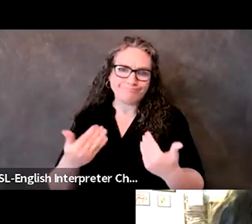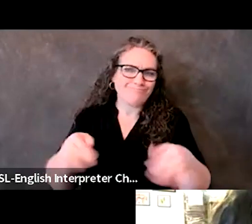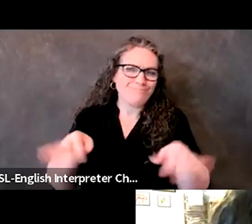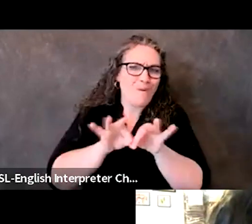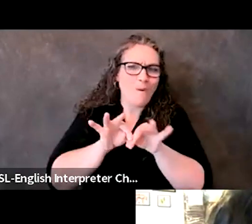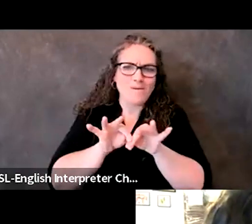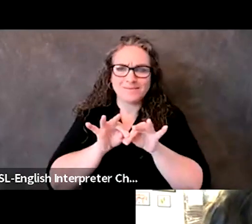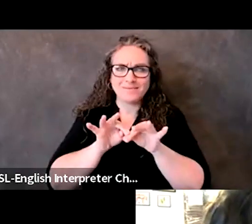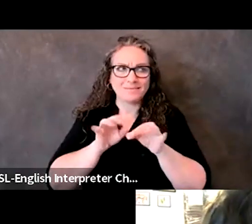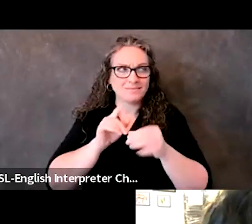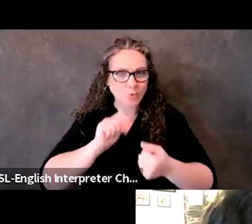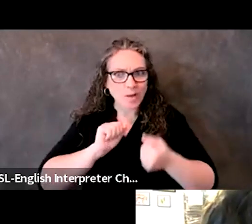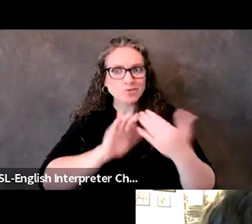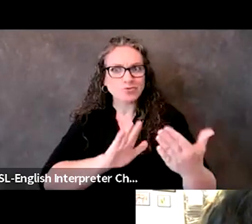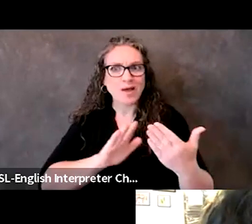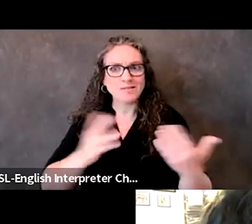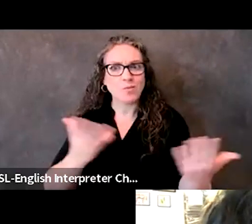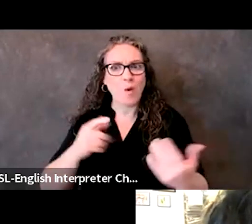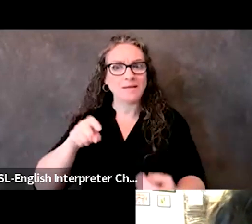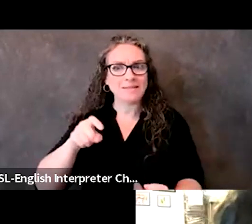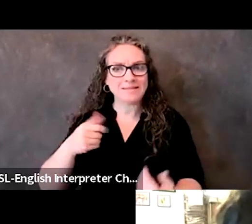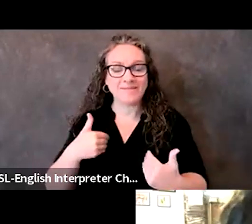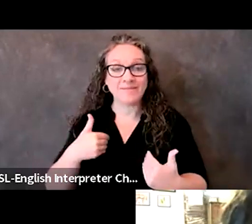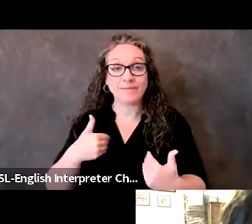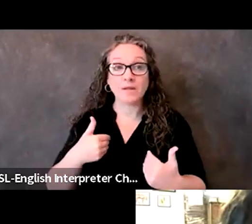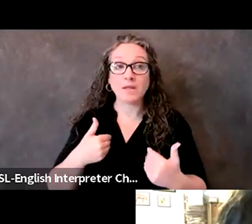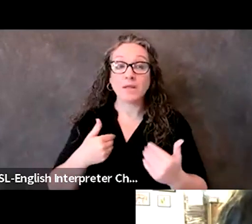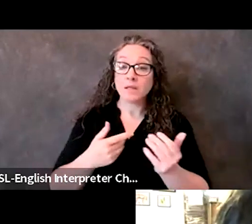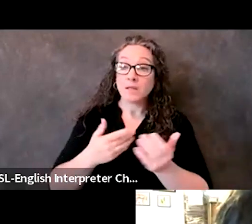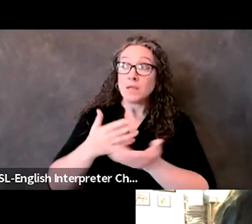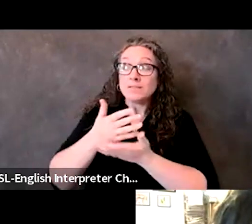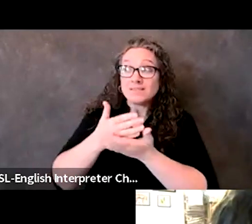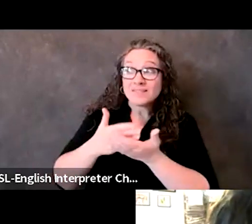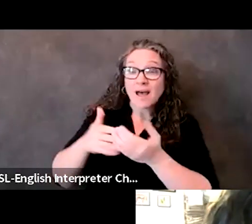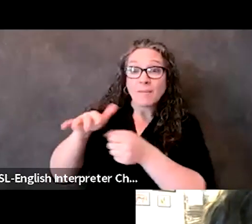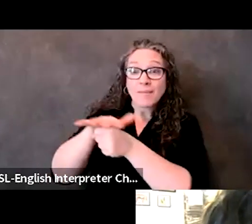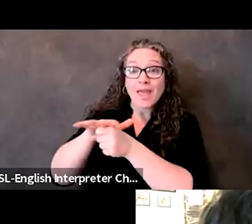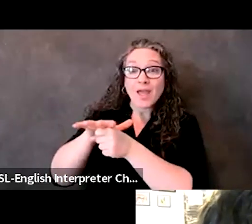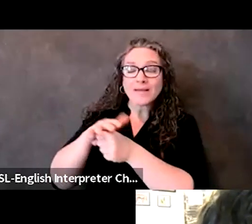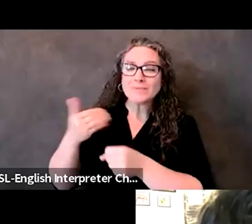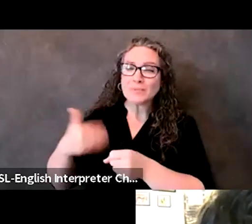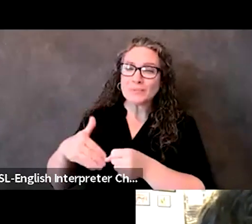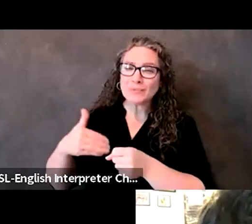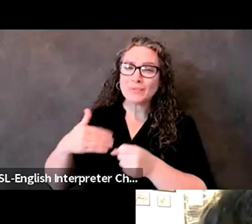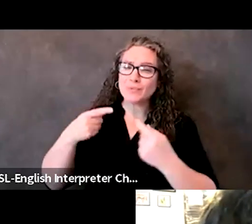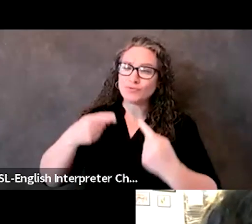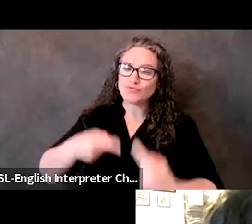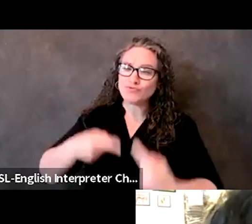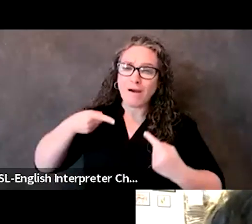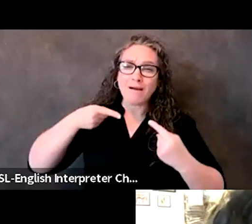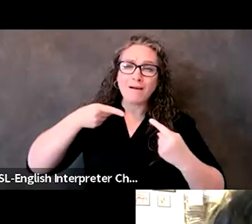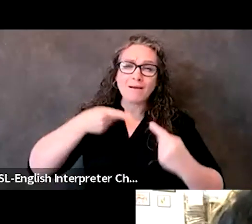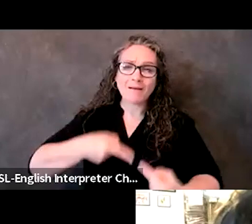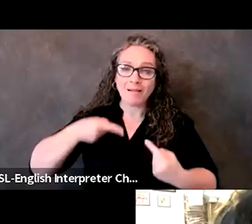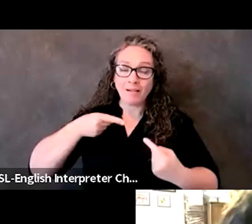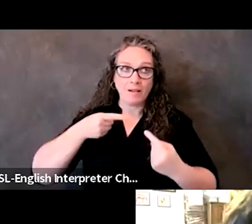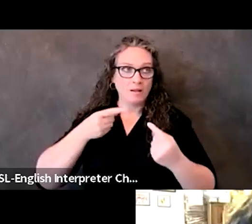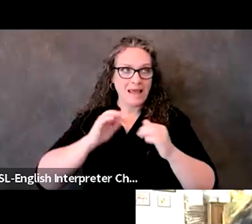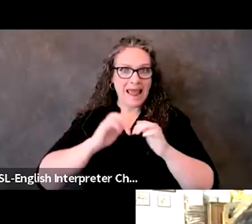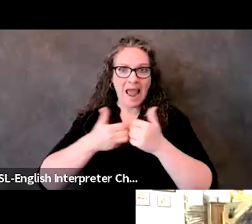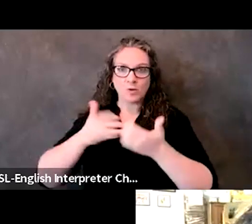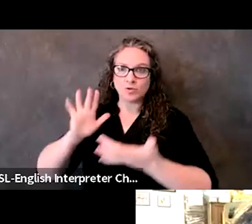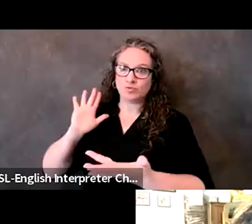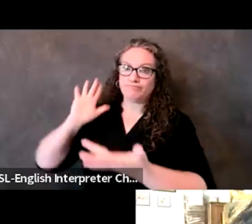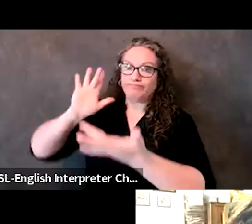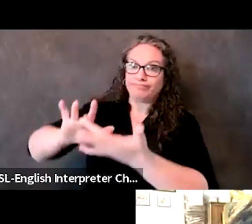I think some places have had a difficult go trying to reach out and engage with their stakeholders. I'm